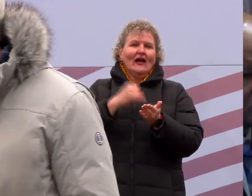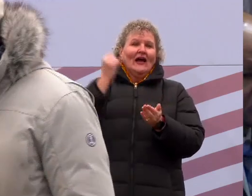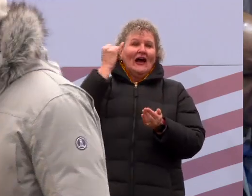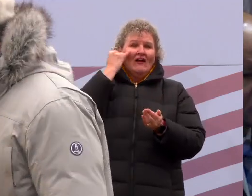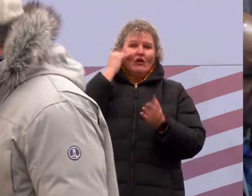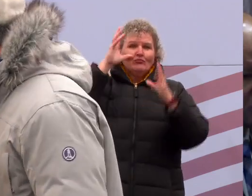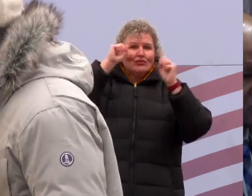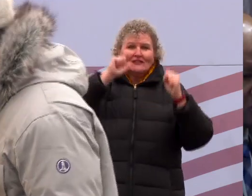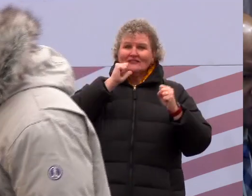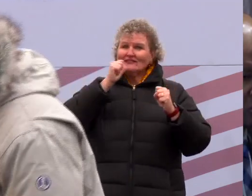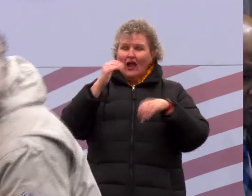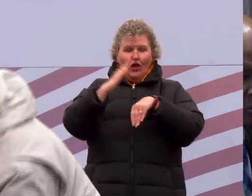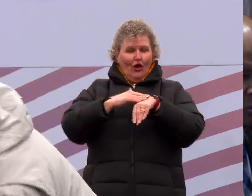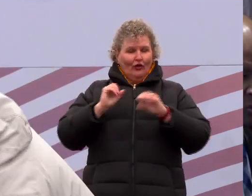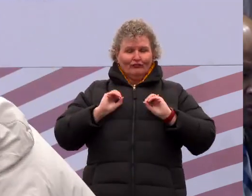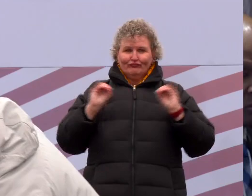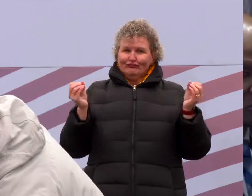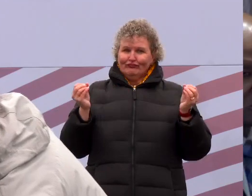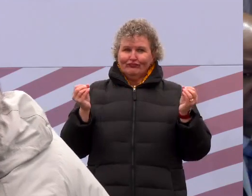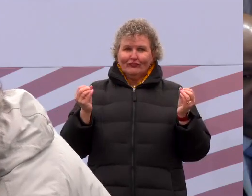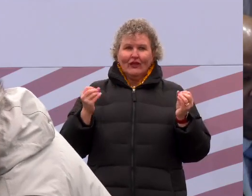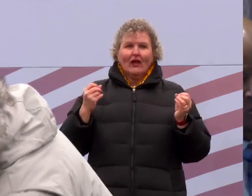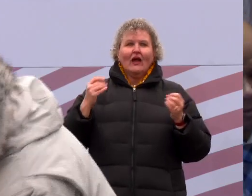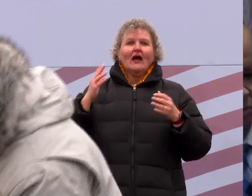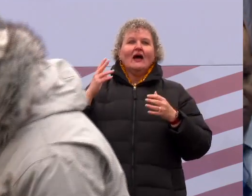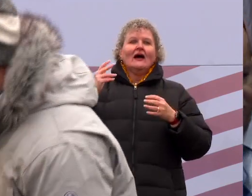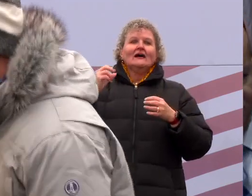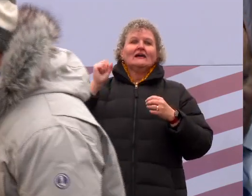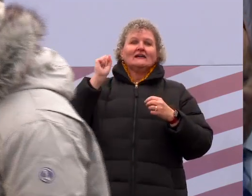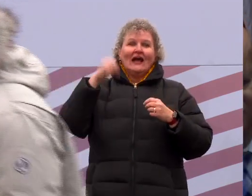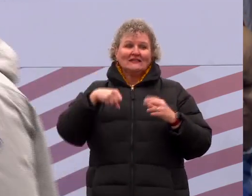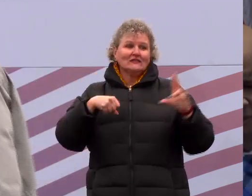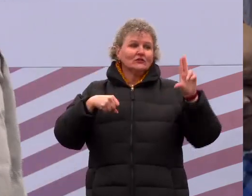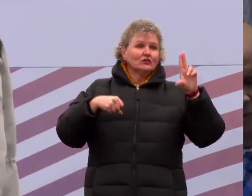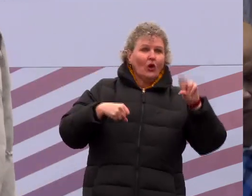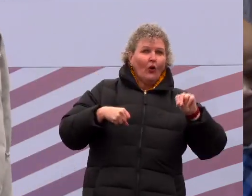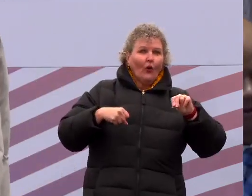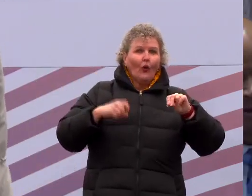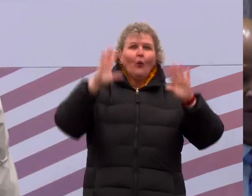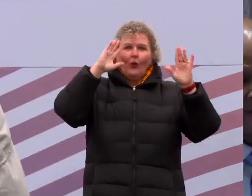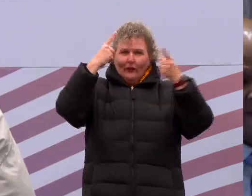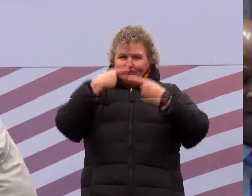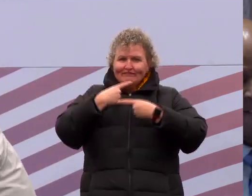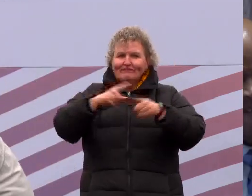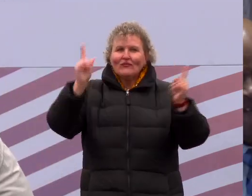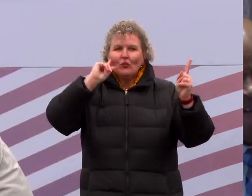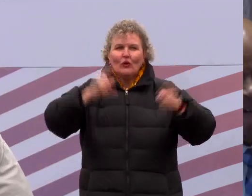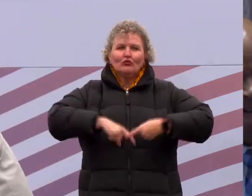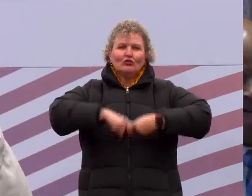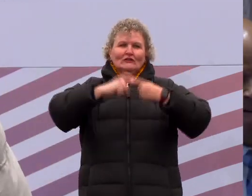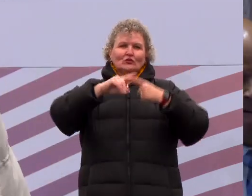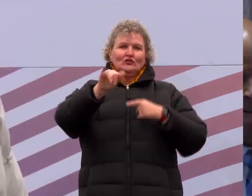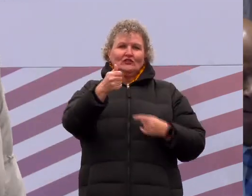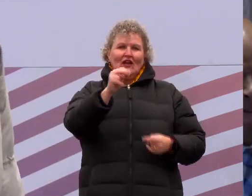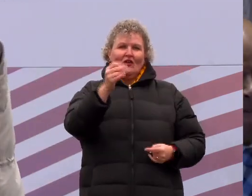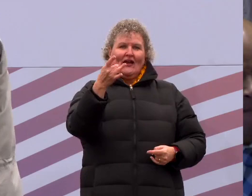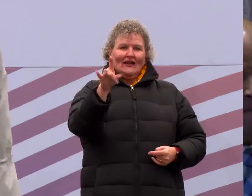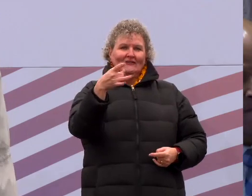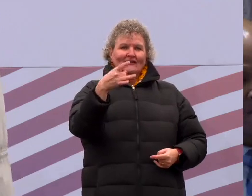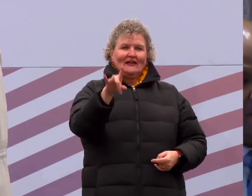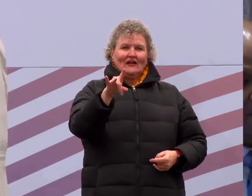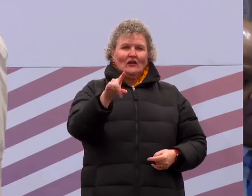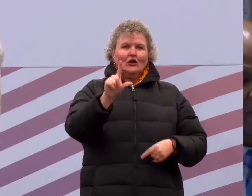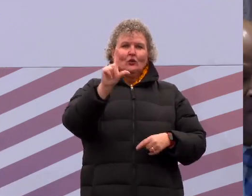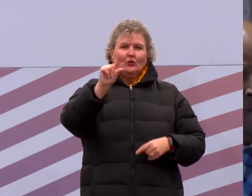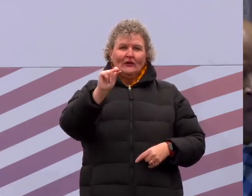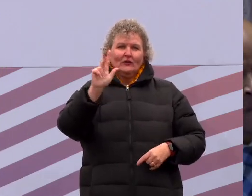those opposed, the ayes have it. The motion is carried in the Senate now stands in recess until Wednesday, January 18, 2023 at 11 a.m.,